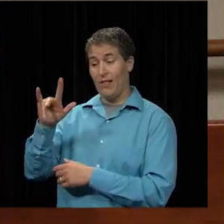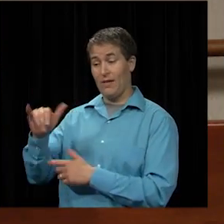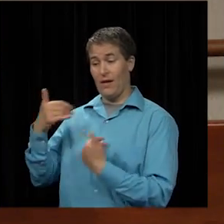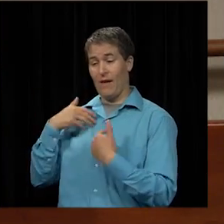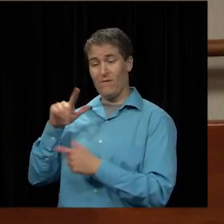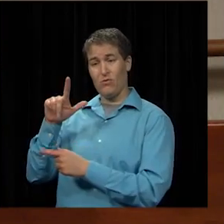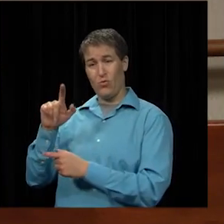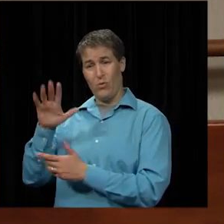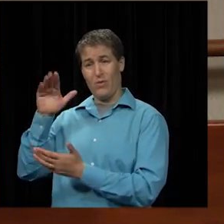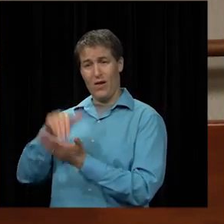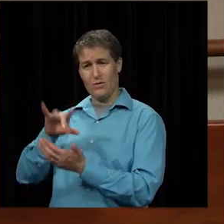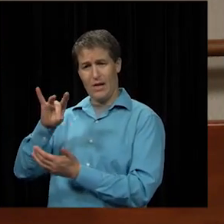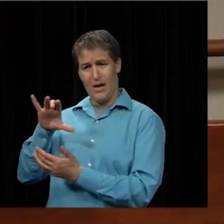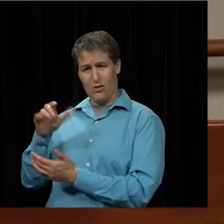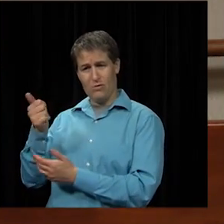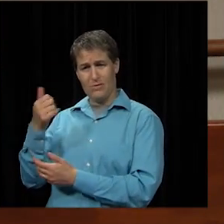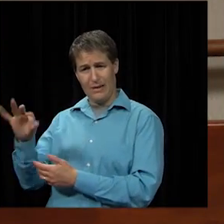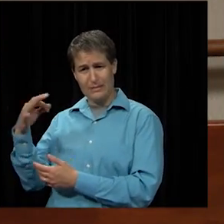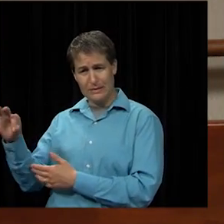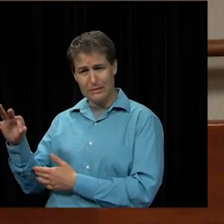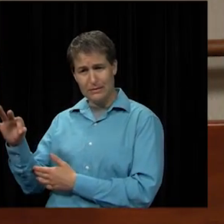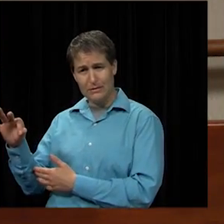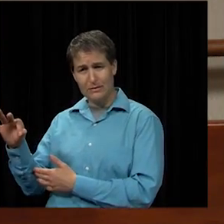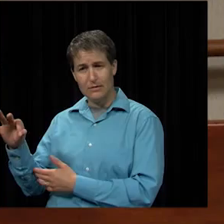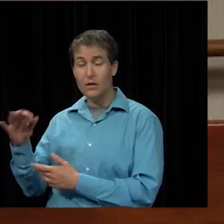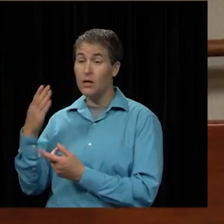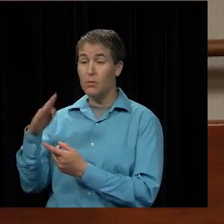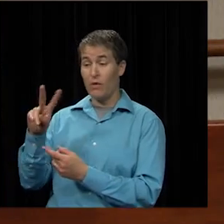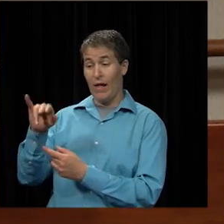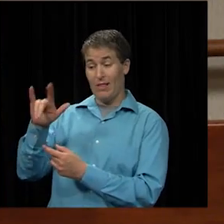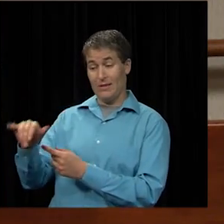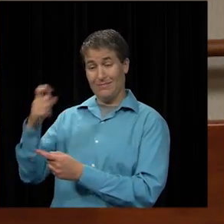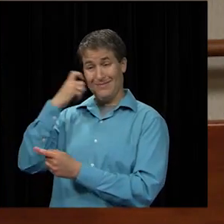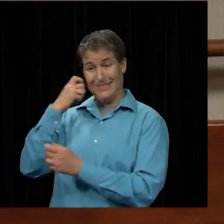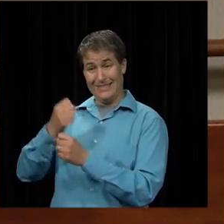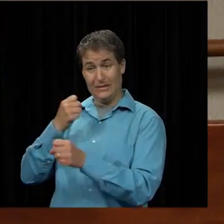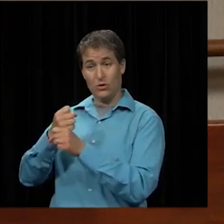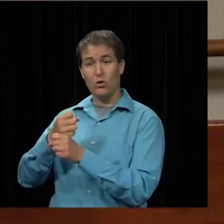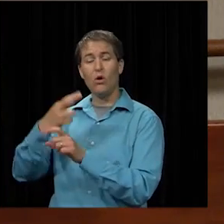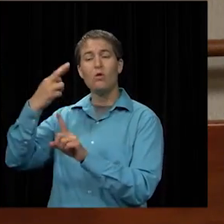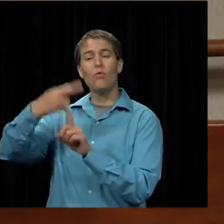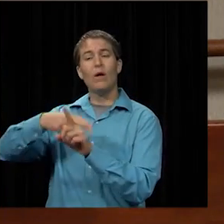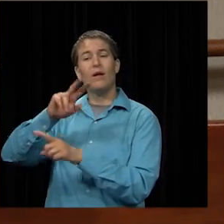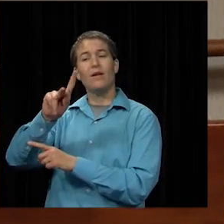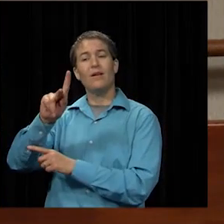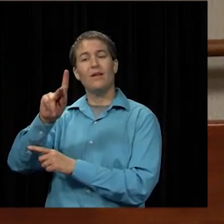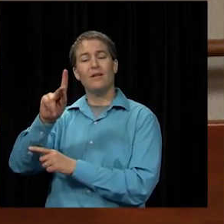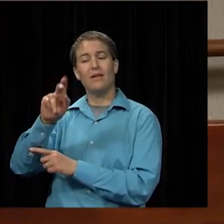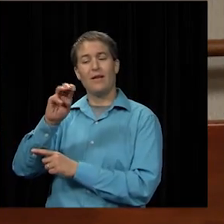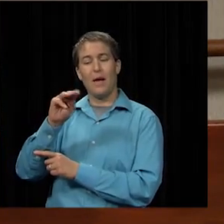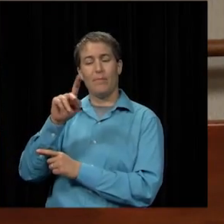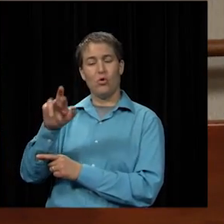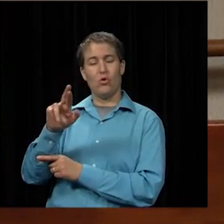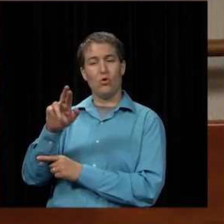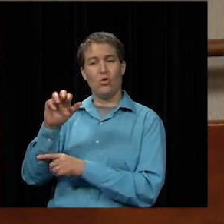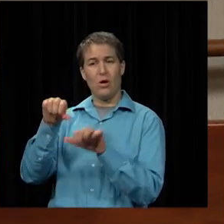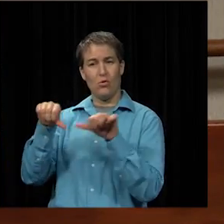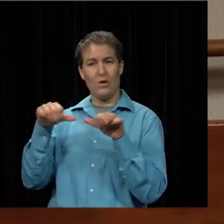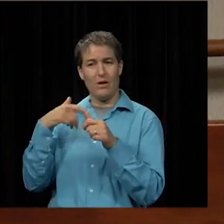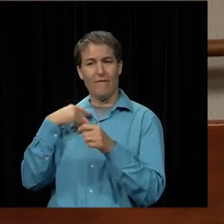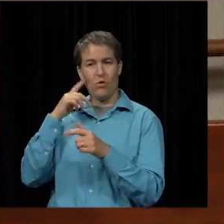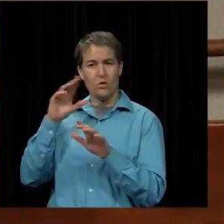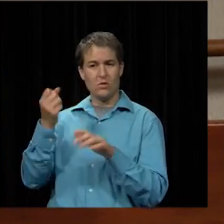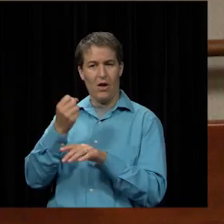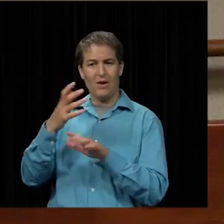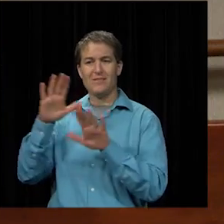21,819. Blue Valley this past year rented out Kemper Arena on a Saturday and Sunday afternoon